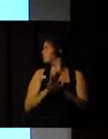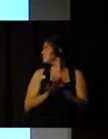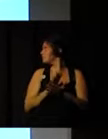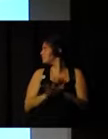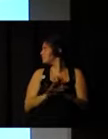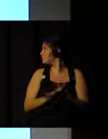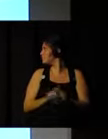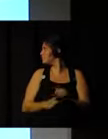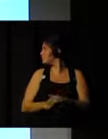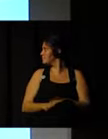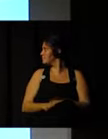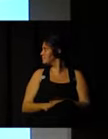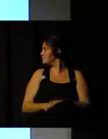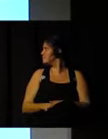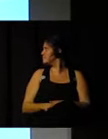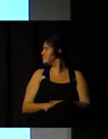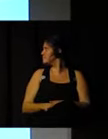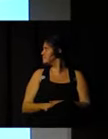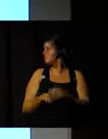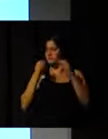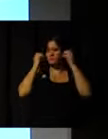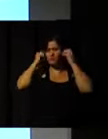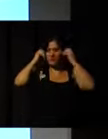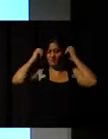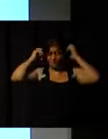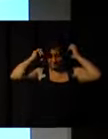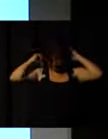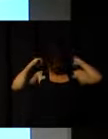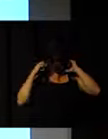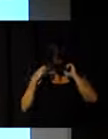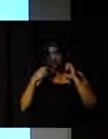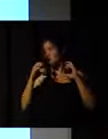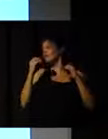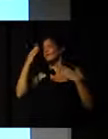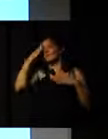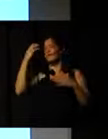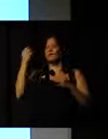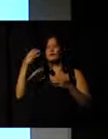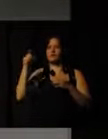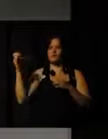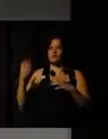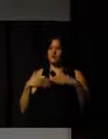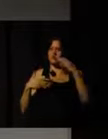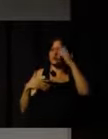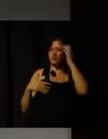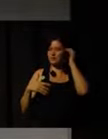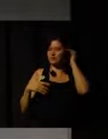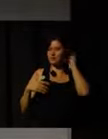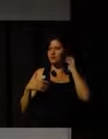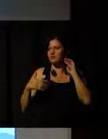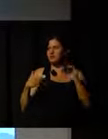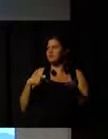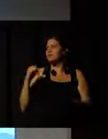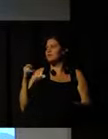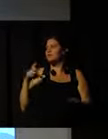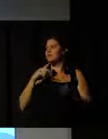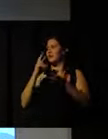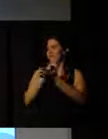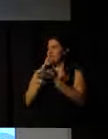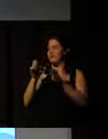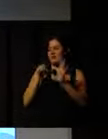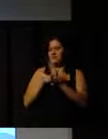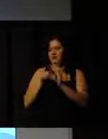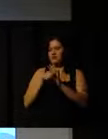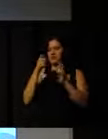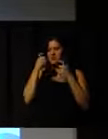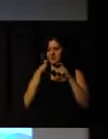Thank you for the information that you brought to us. We will now pass on to, we have several questions,